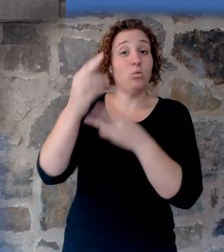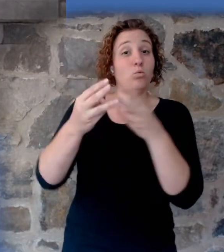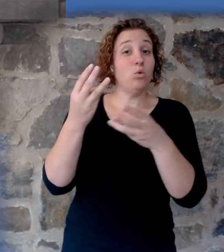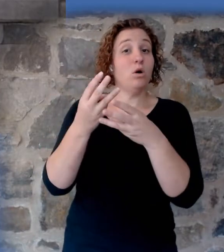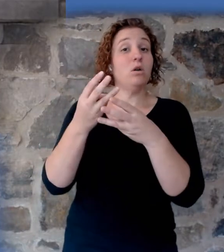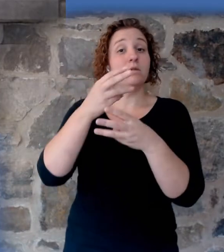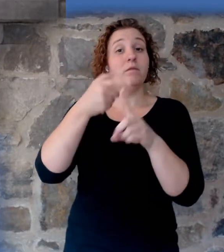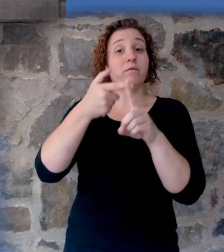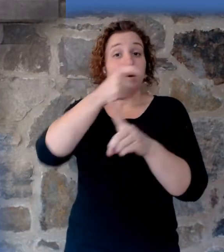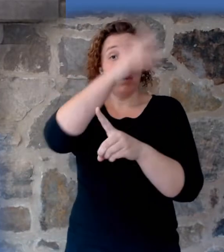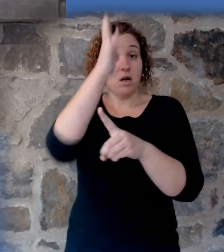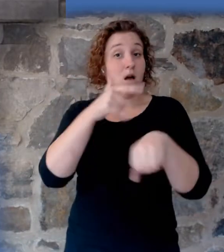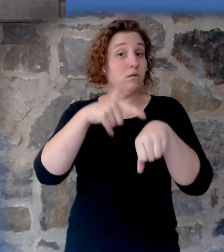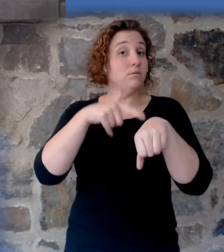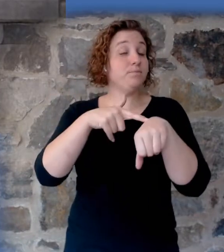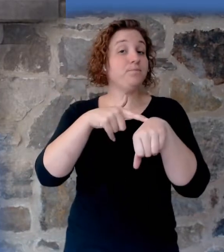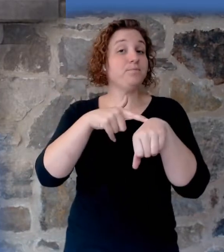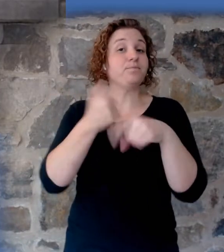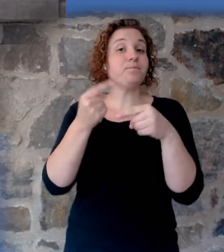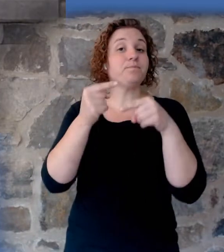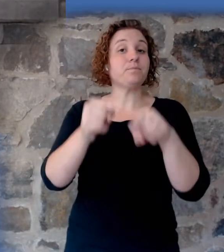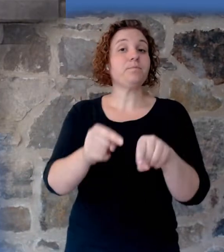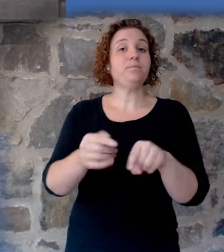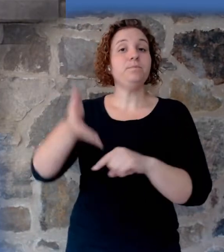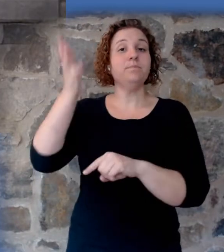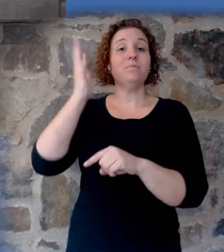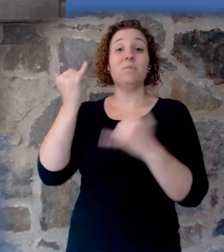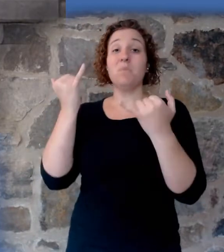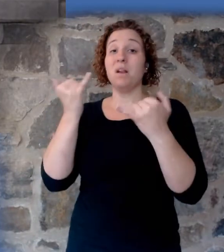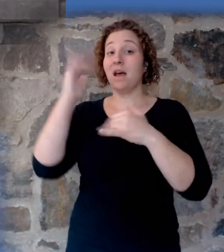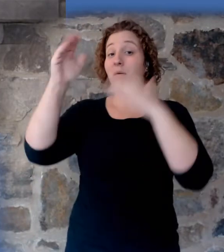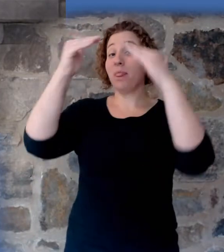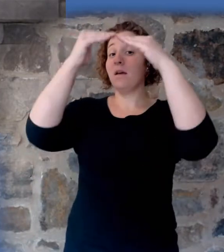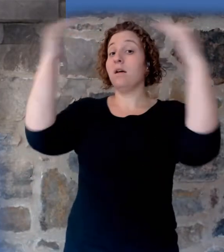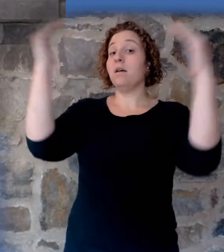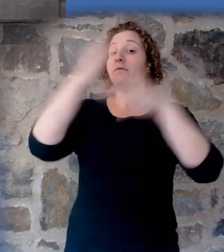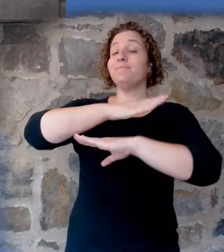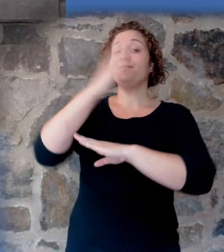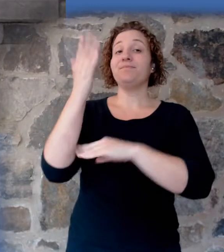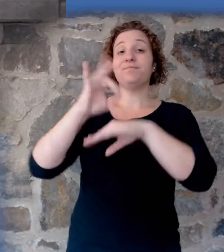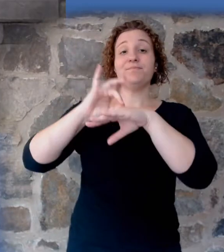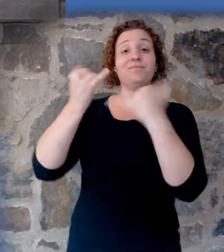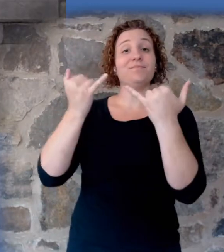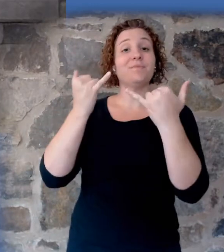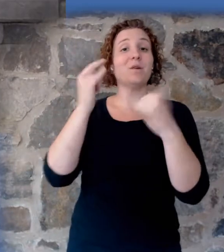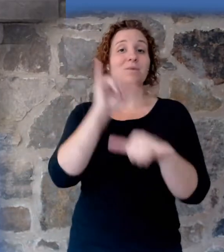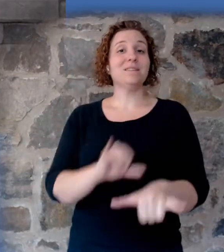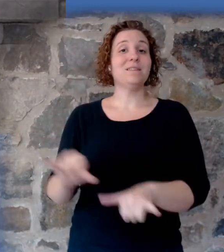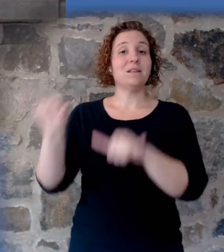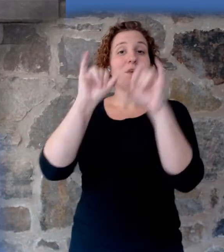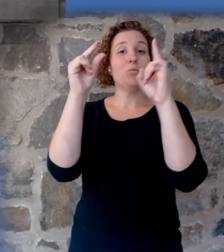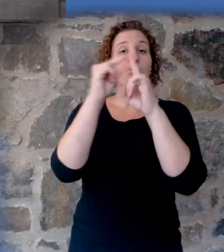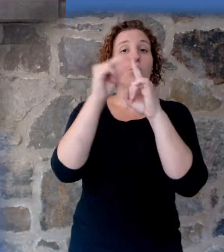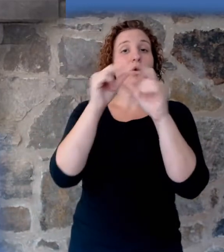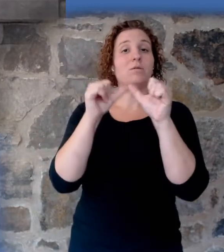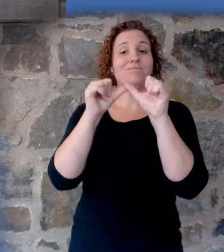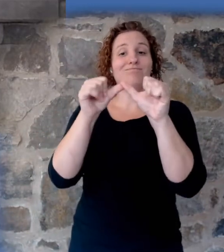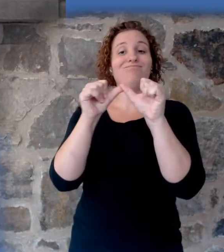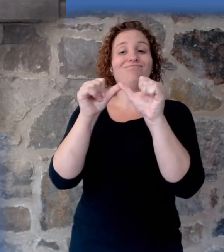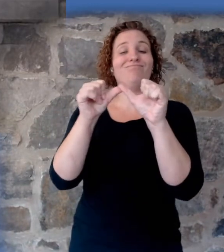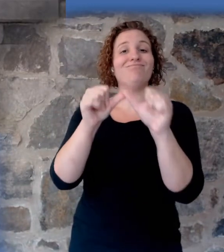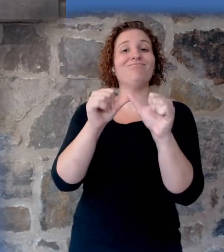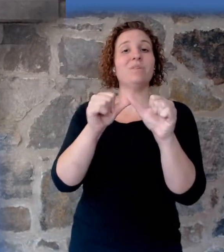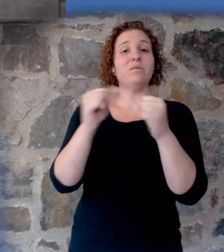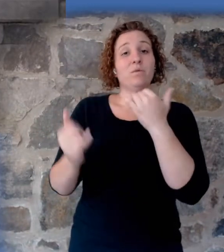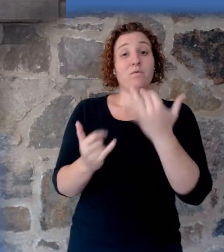But the heavens and the earth, which are now by the same word, are kept in store, reserved unto fire against